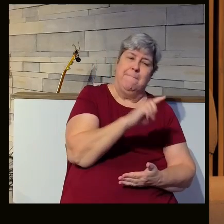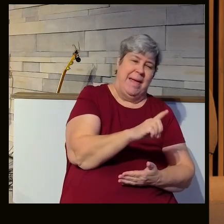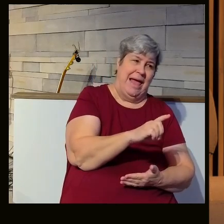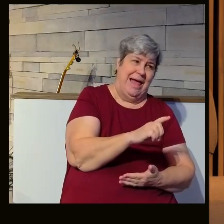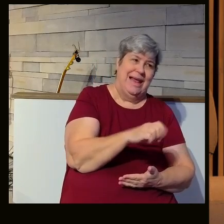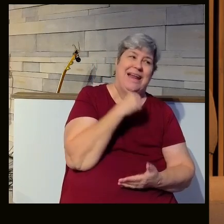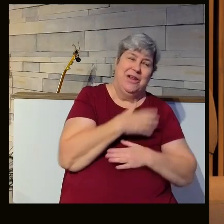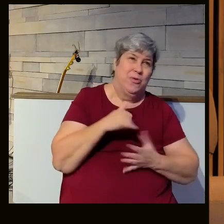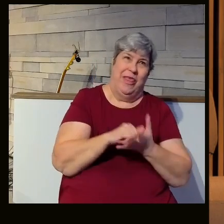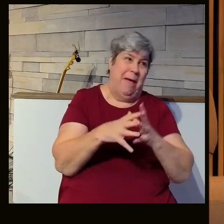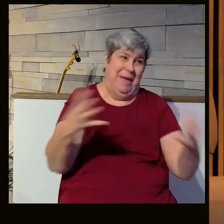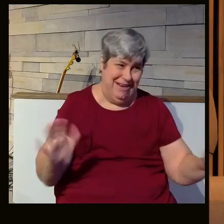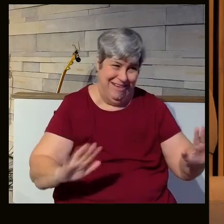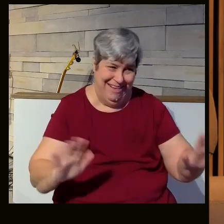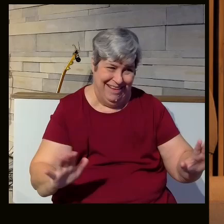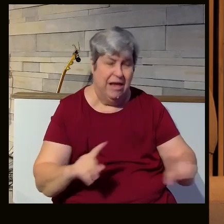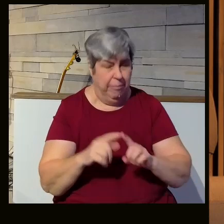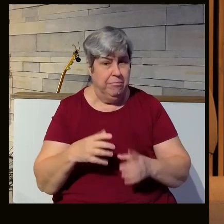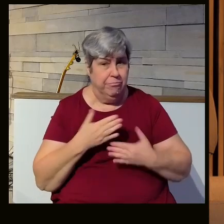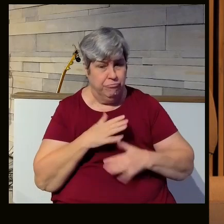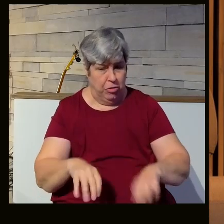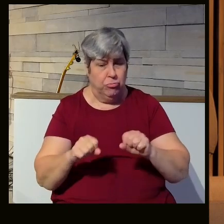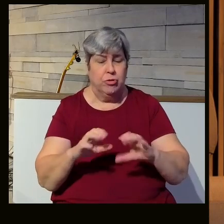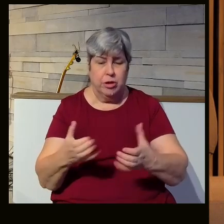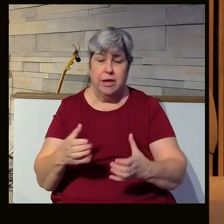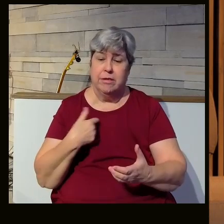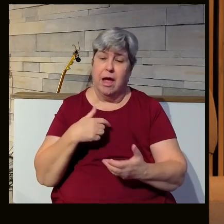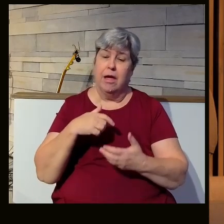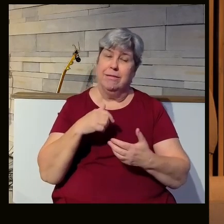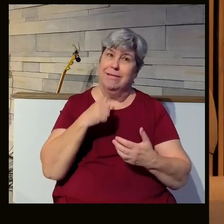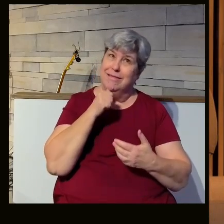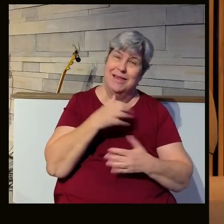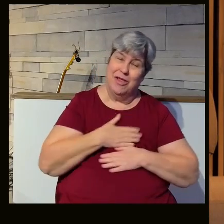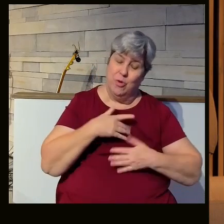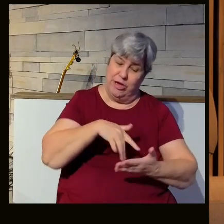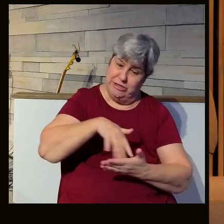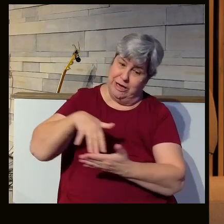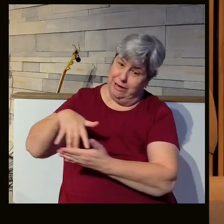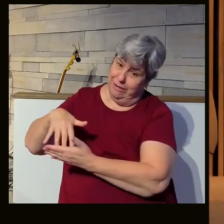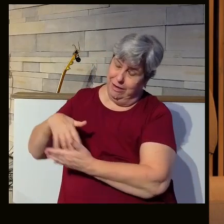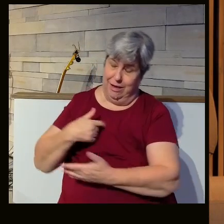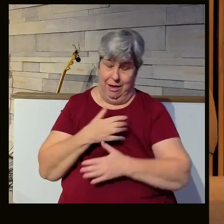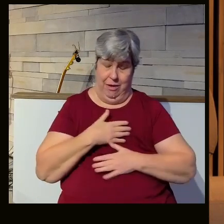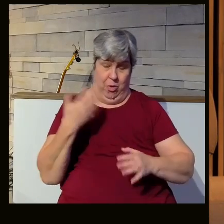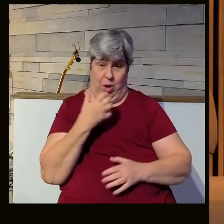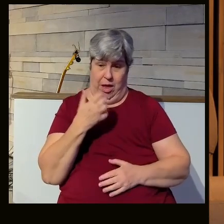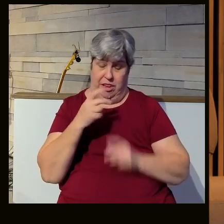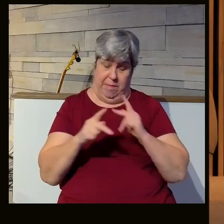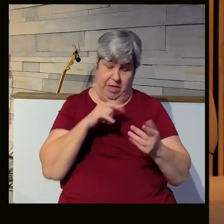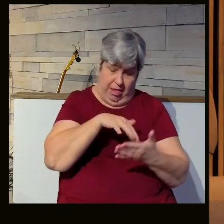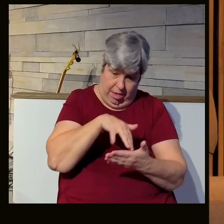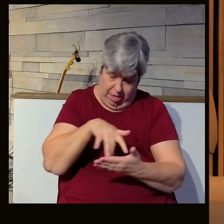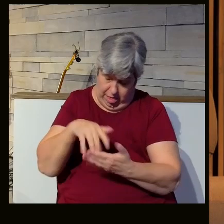enjoy biology that much. All right, yeah. I didn't enjoy studying that much either. I admire those who did all that biology